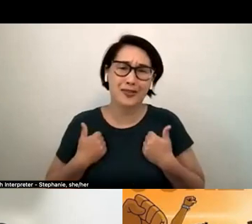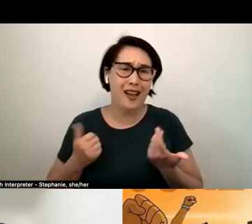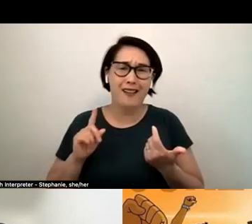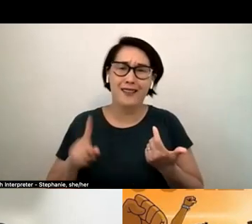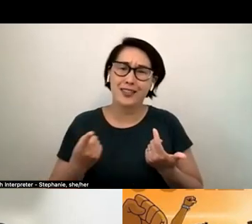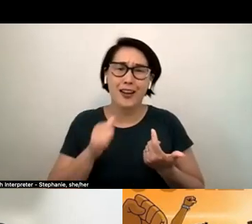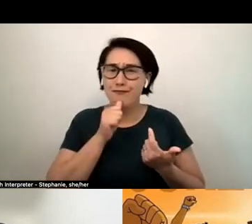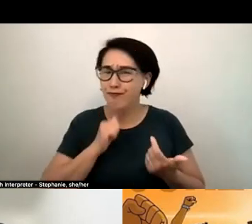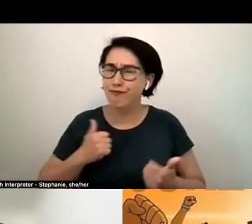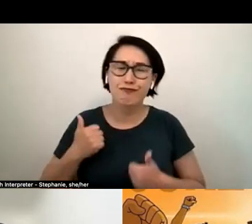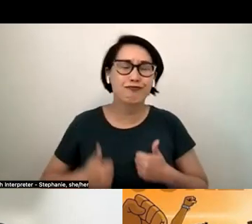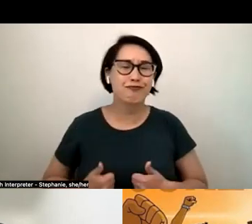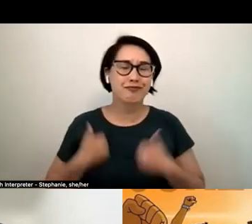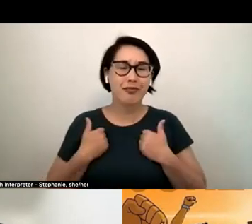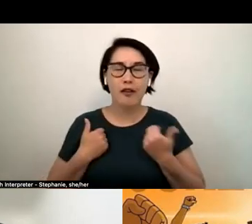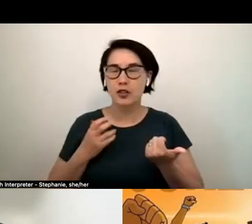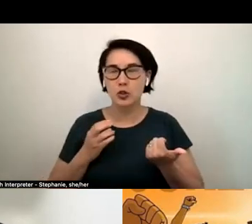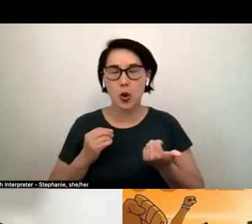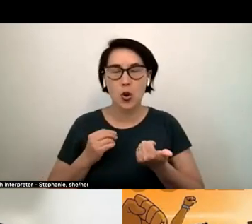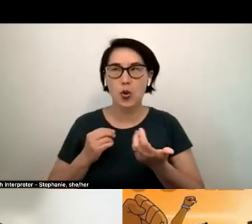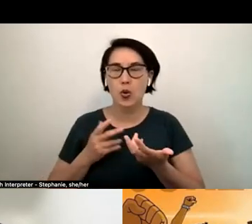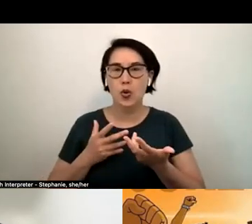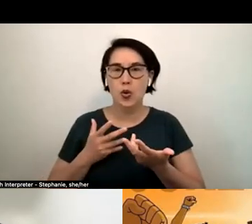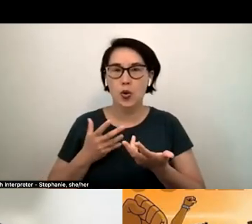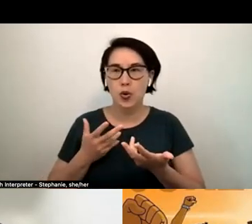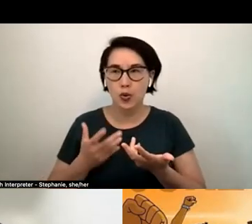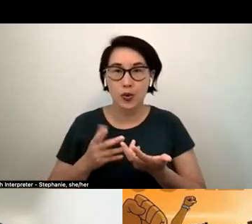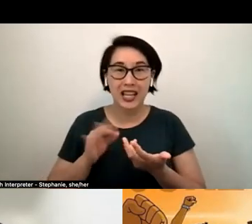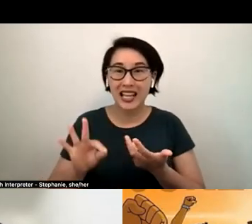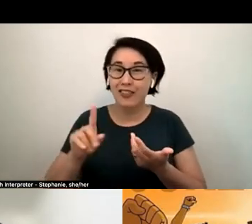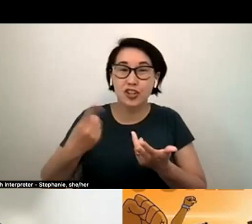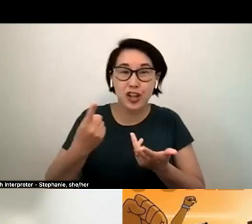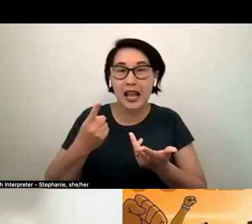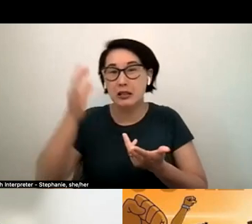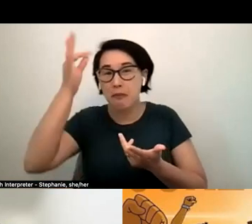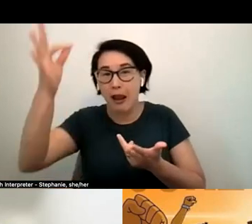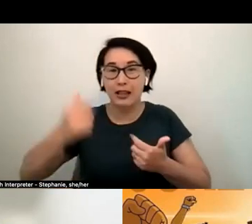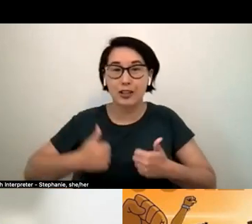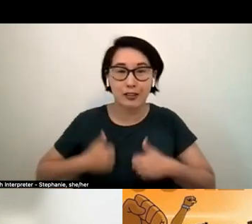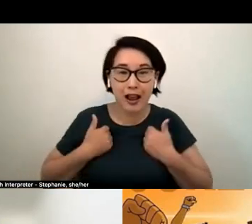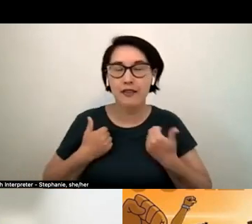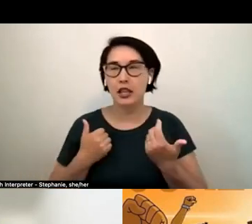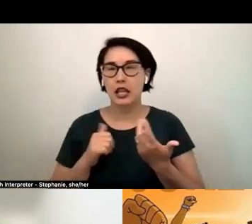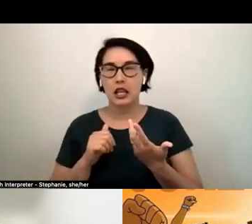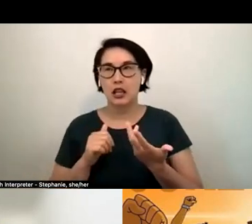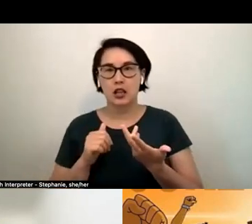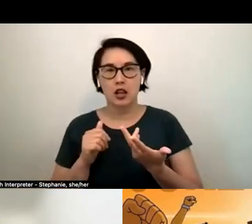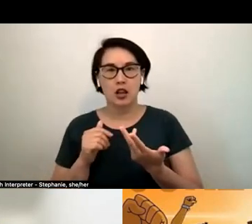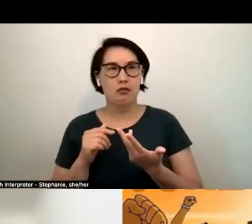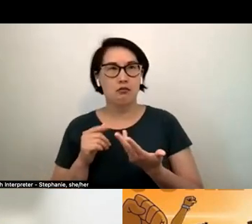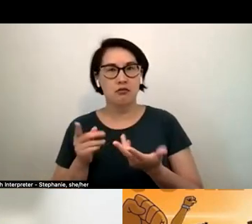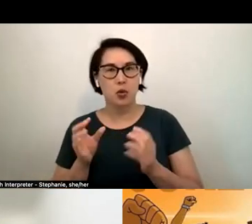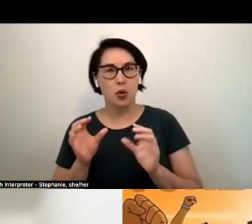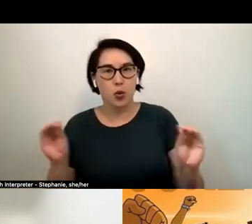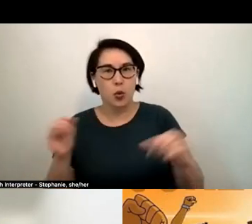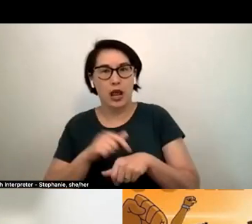you know uh learn about this country the the really complex